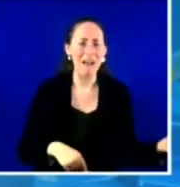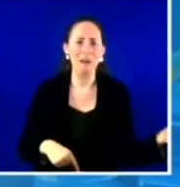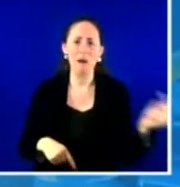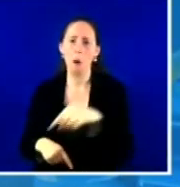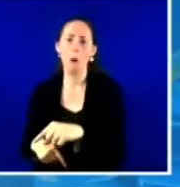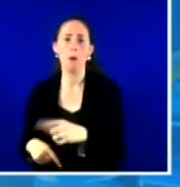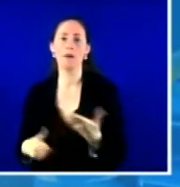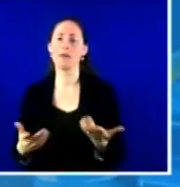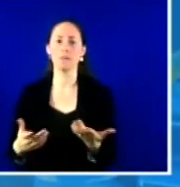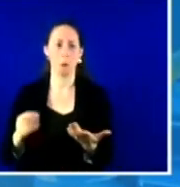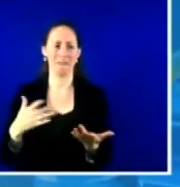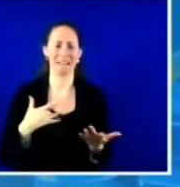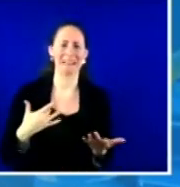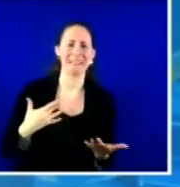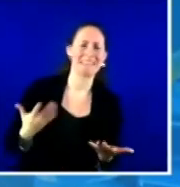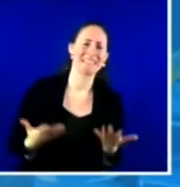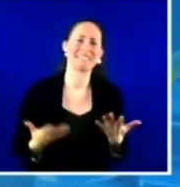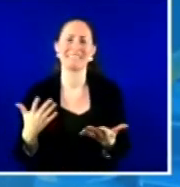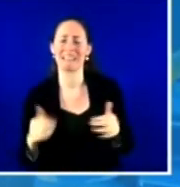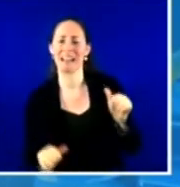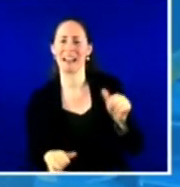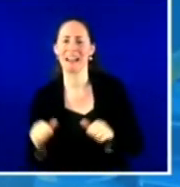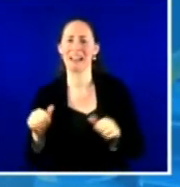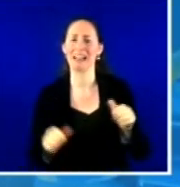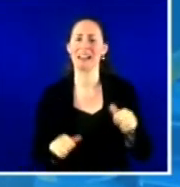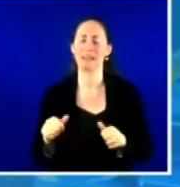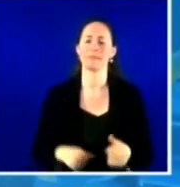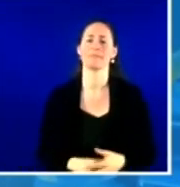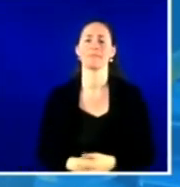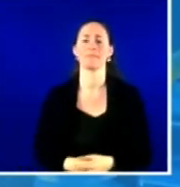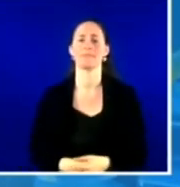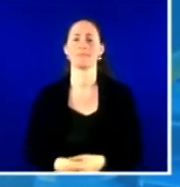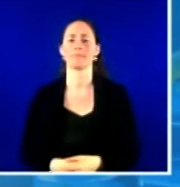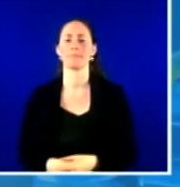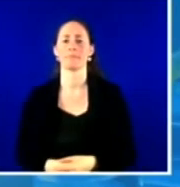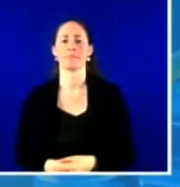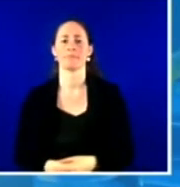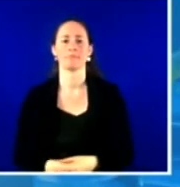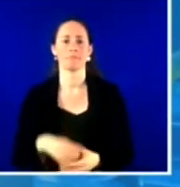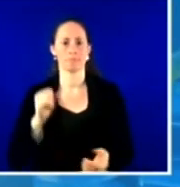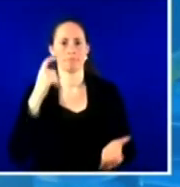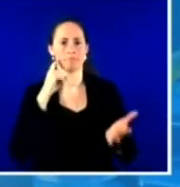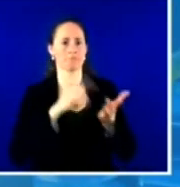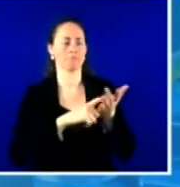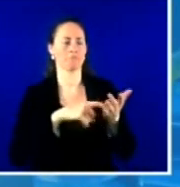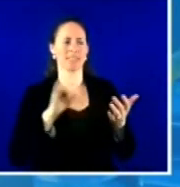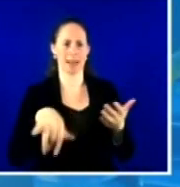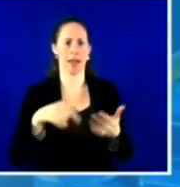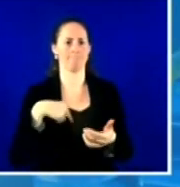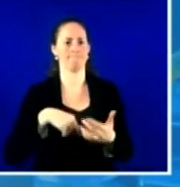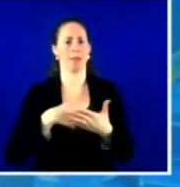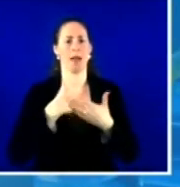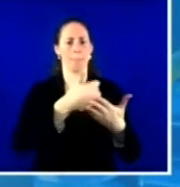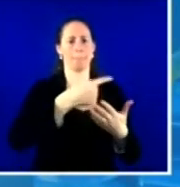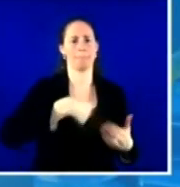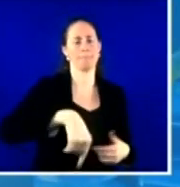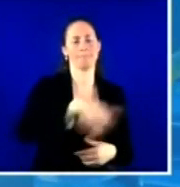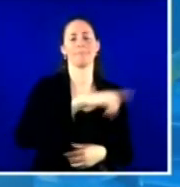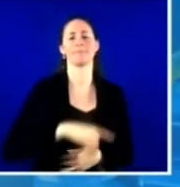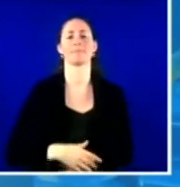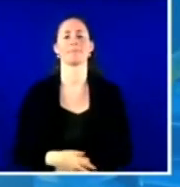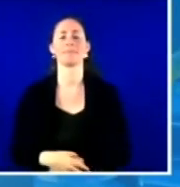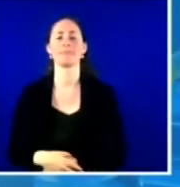importantly, one of the things that we discovered very quickly was that many patients, not surprisingly, felt more